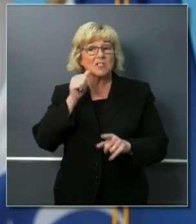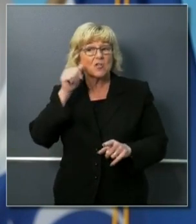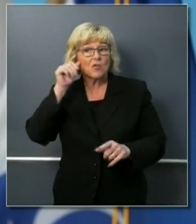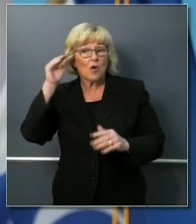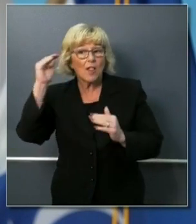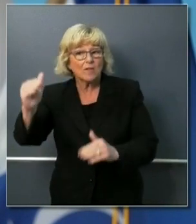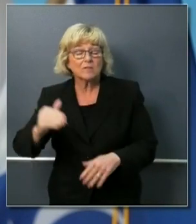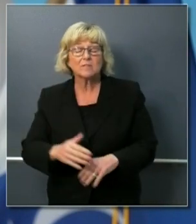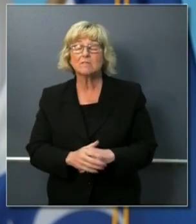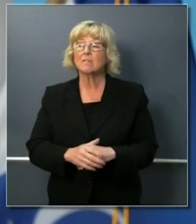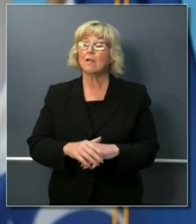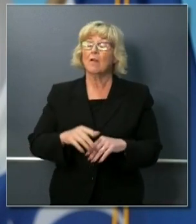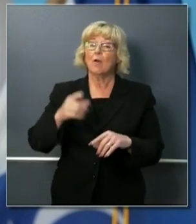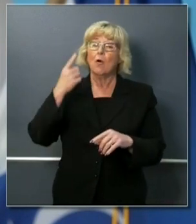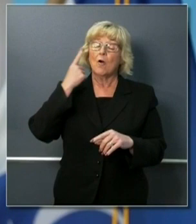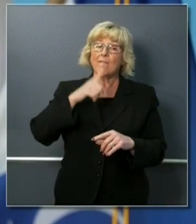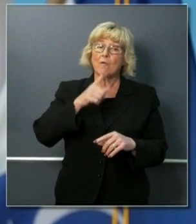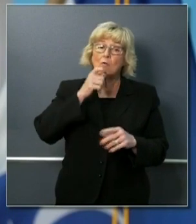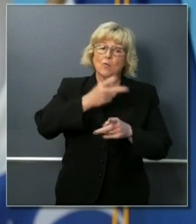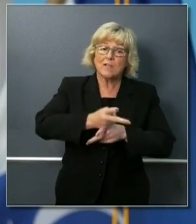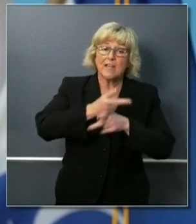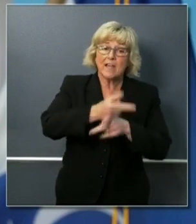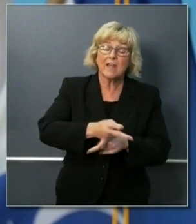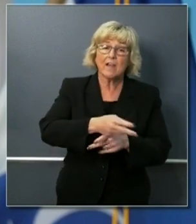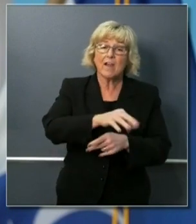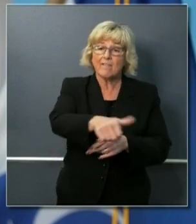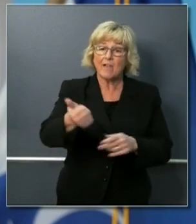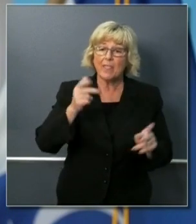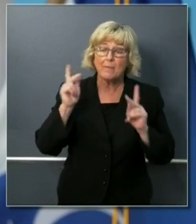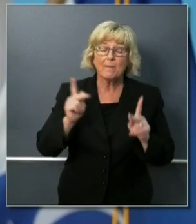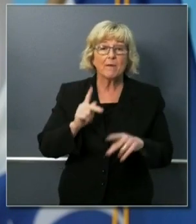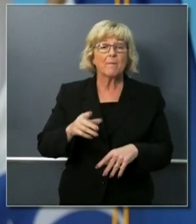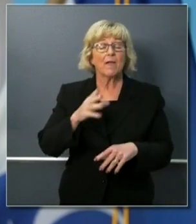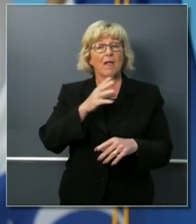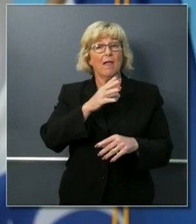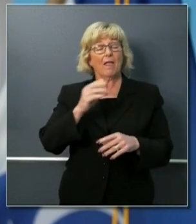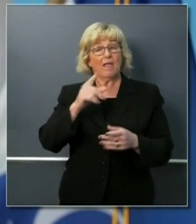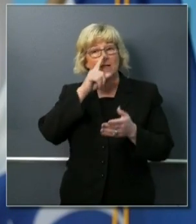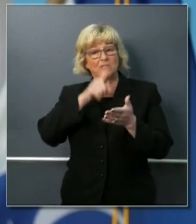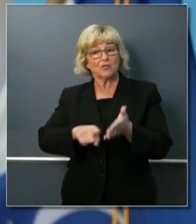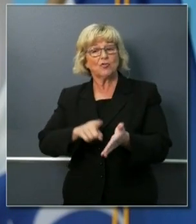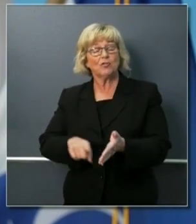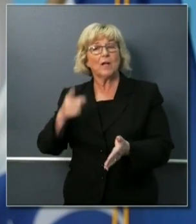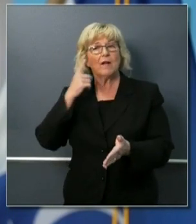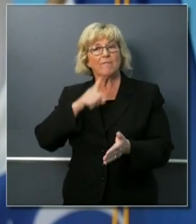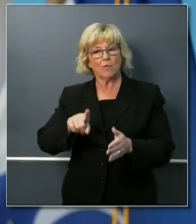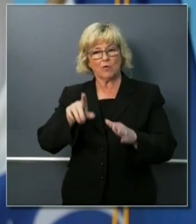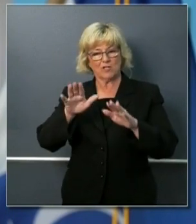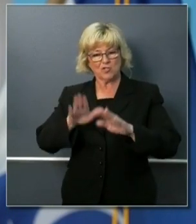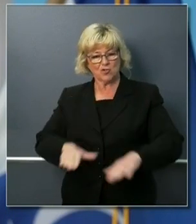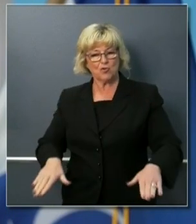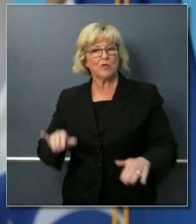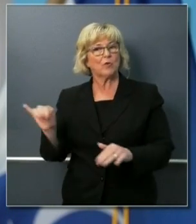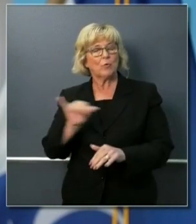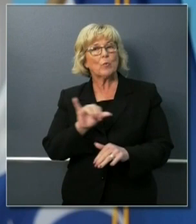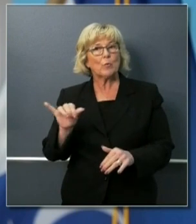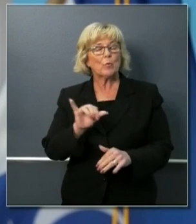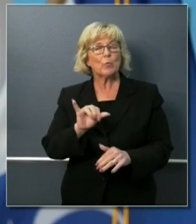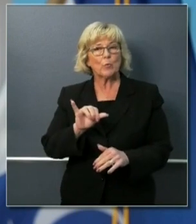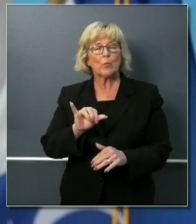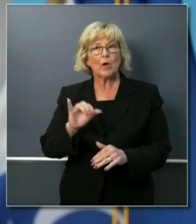but also a checklist for our children because everything I just said it's translated very differently into our children